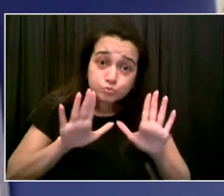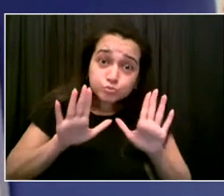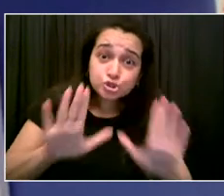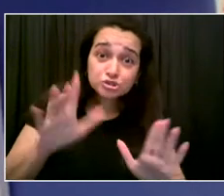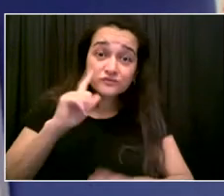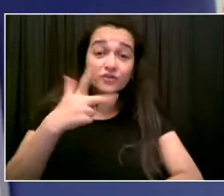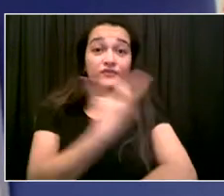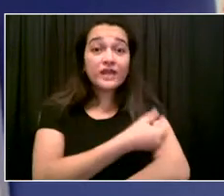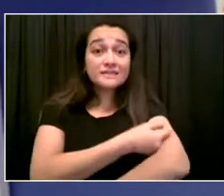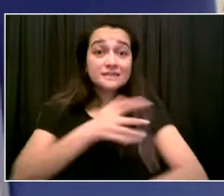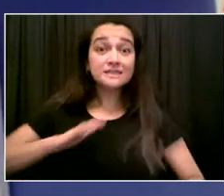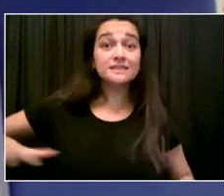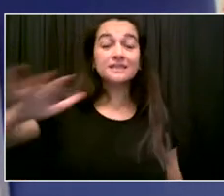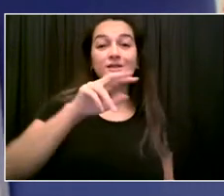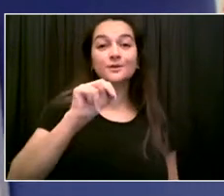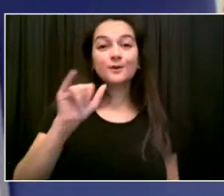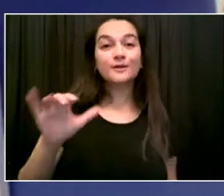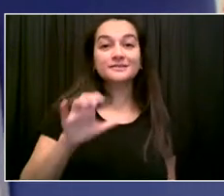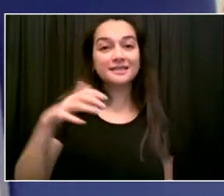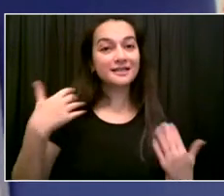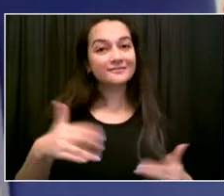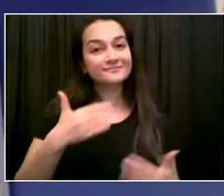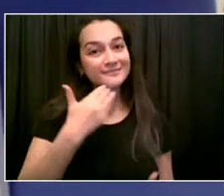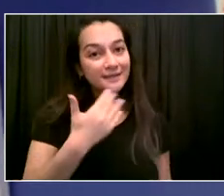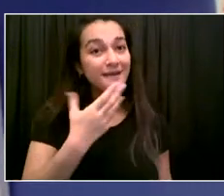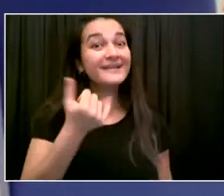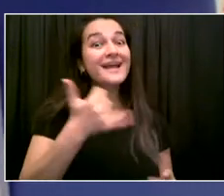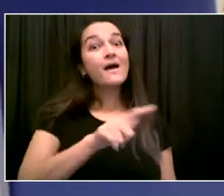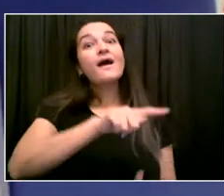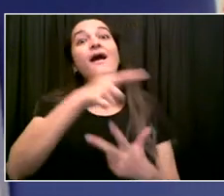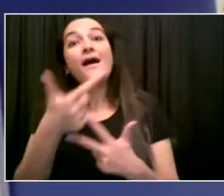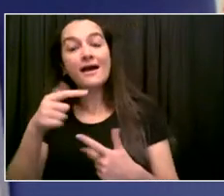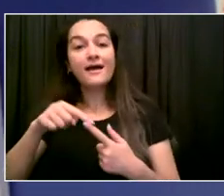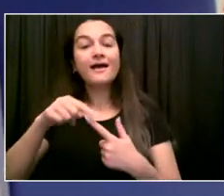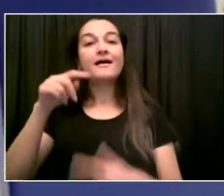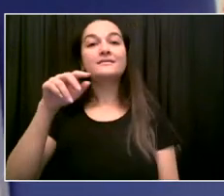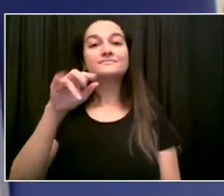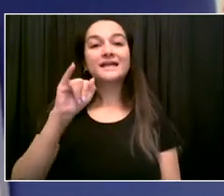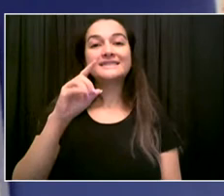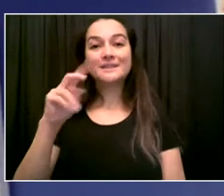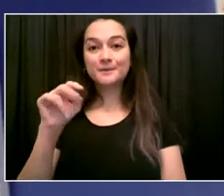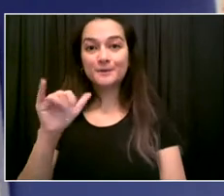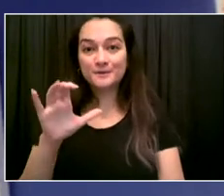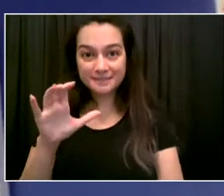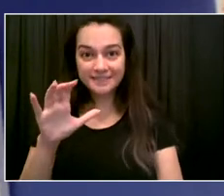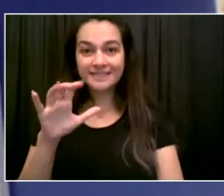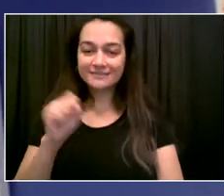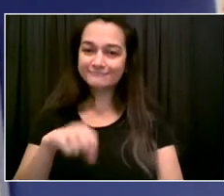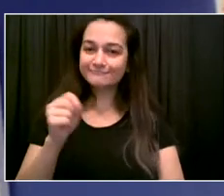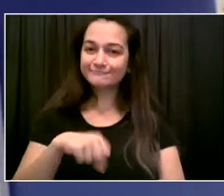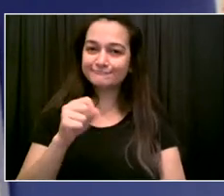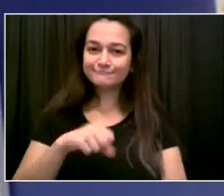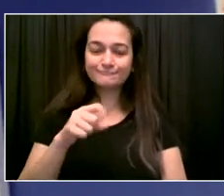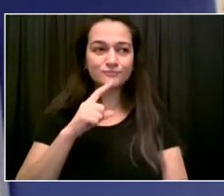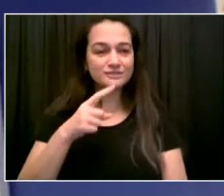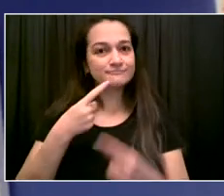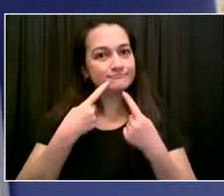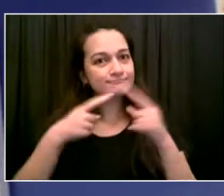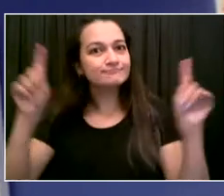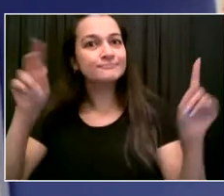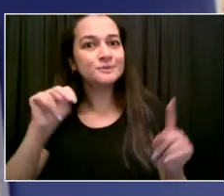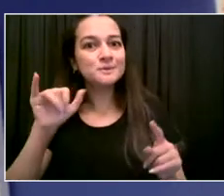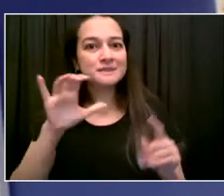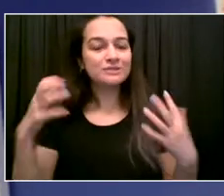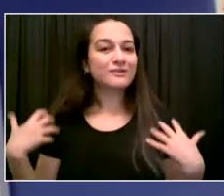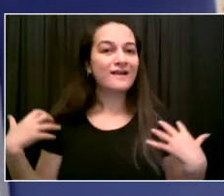a lifesaver for many of our neighbors during the pandemic. had people still trying to look to renew with people